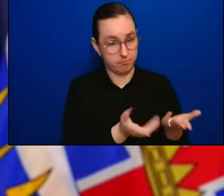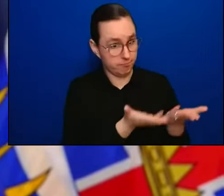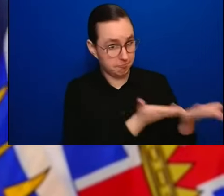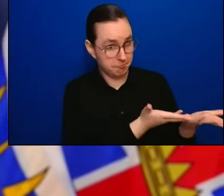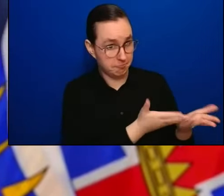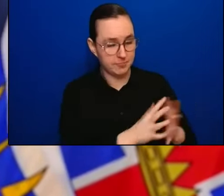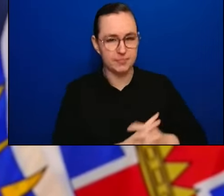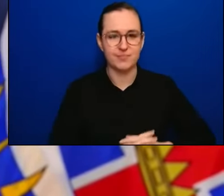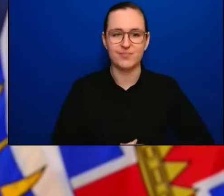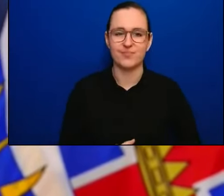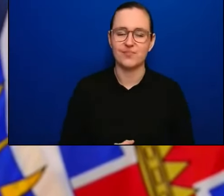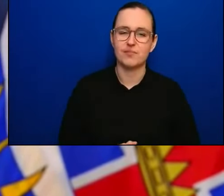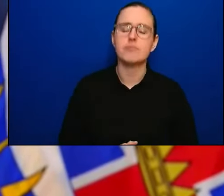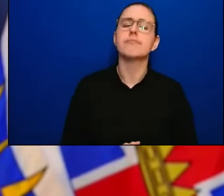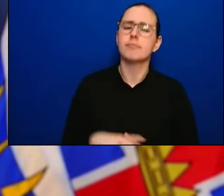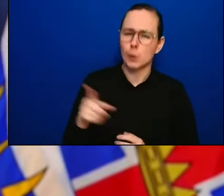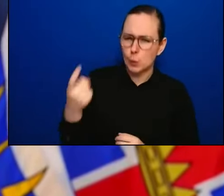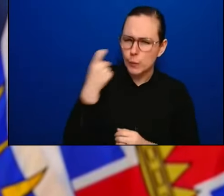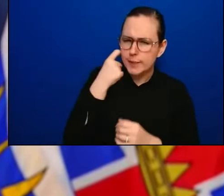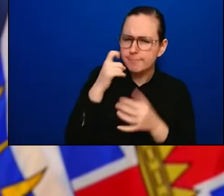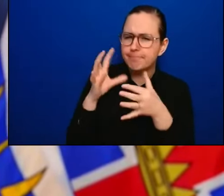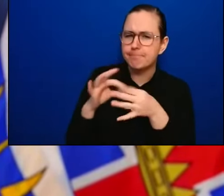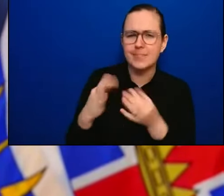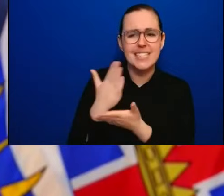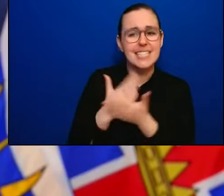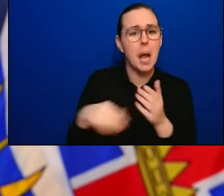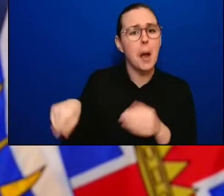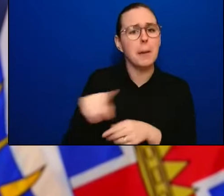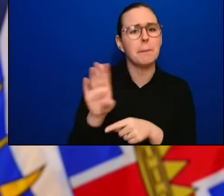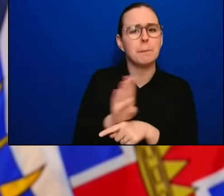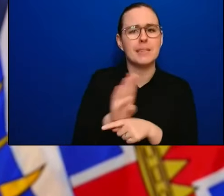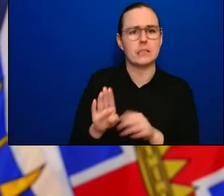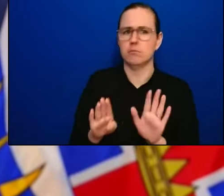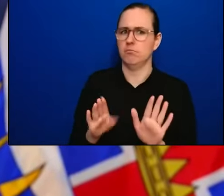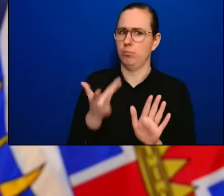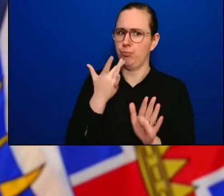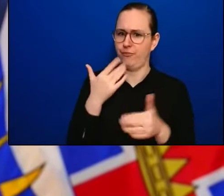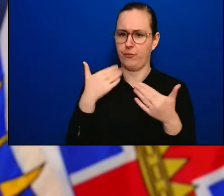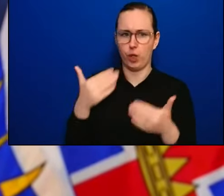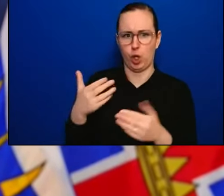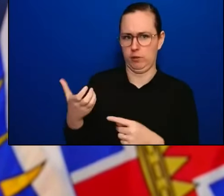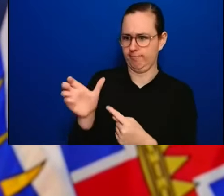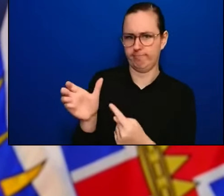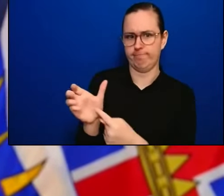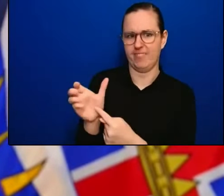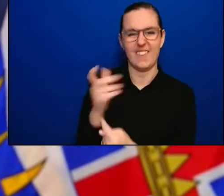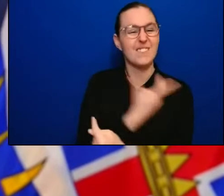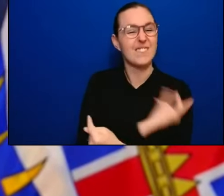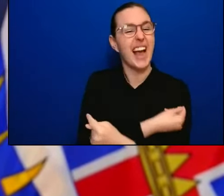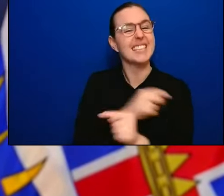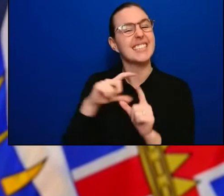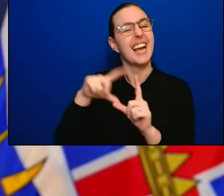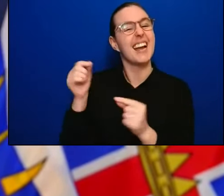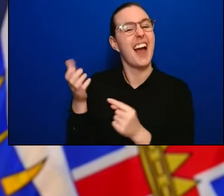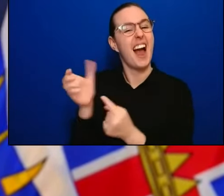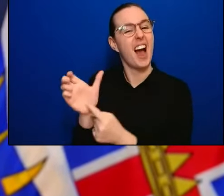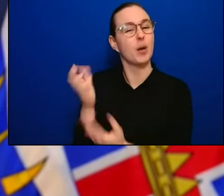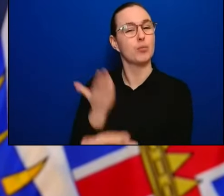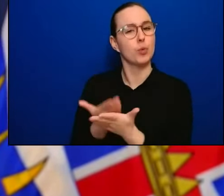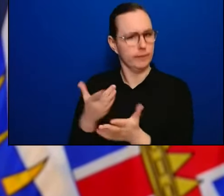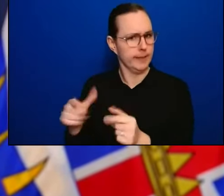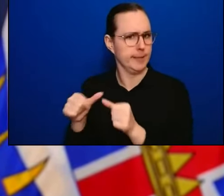some businesses may want to keep the vaccine card based on their clientele. What sort of businesses are those and